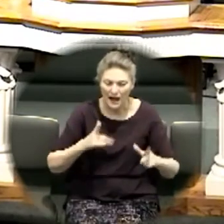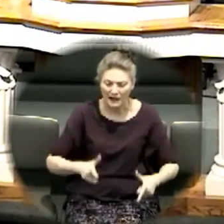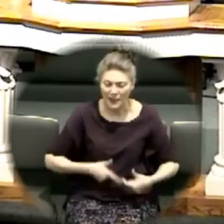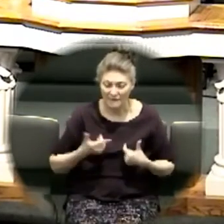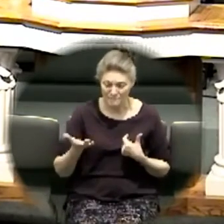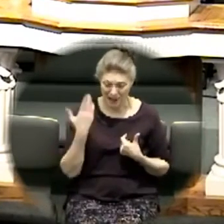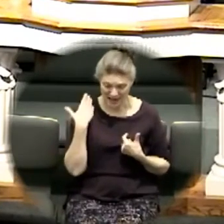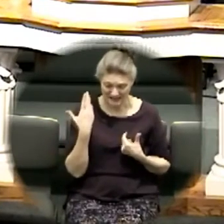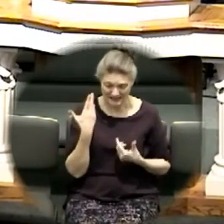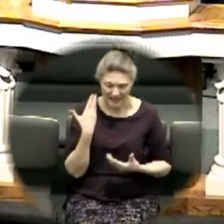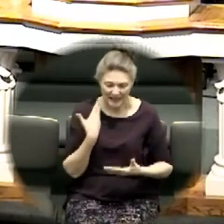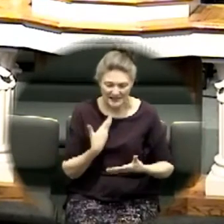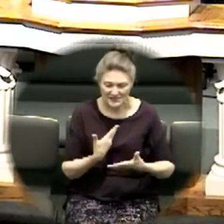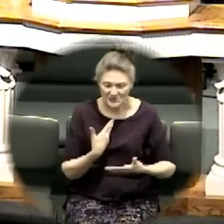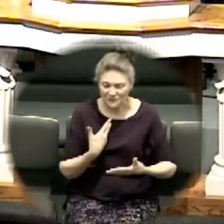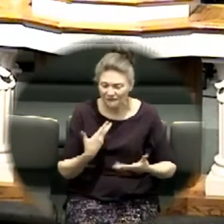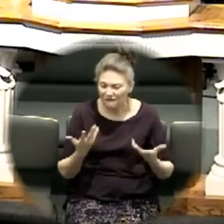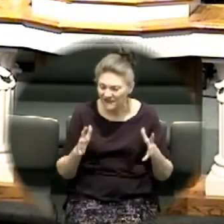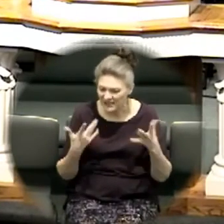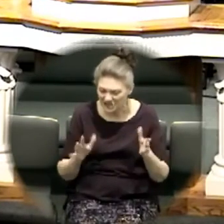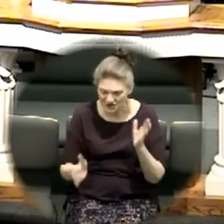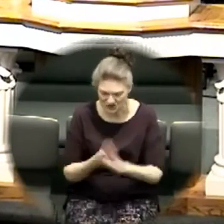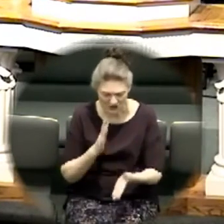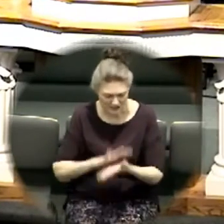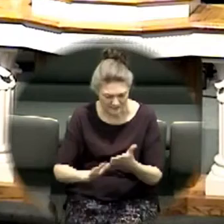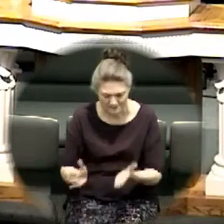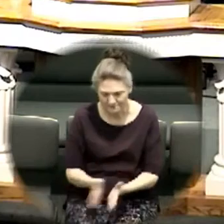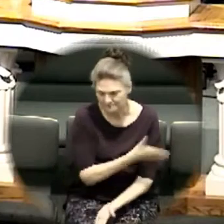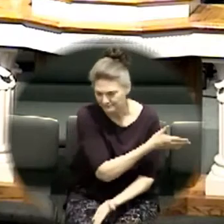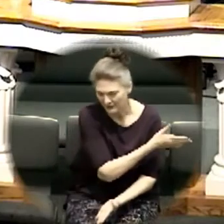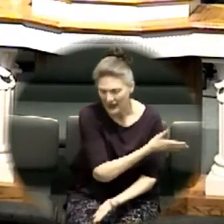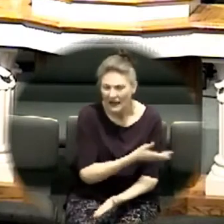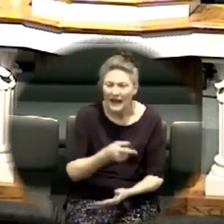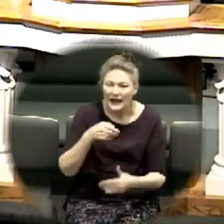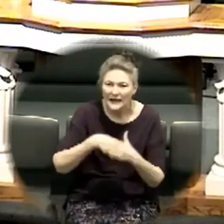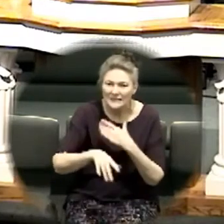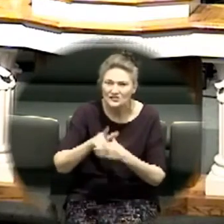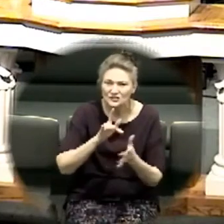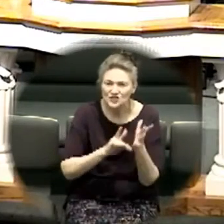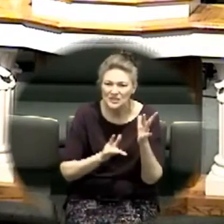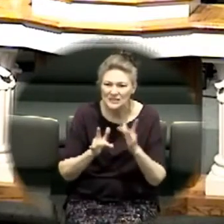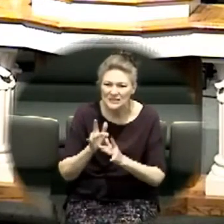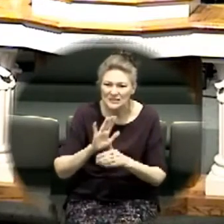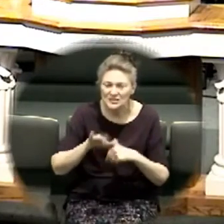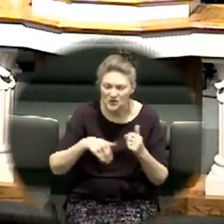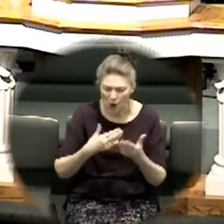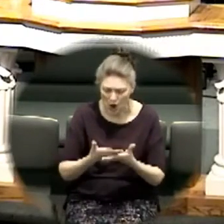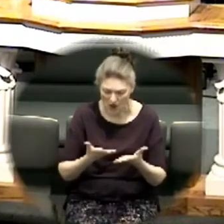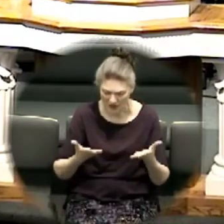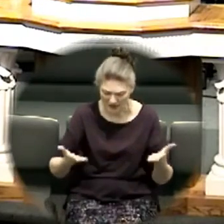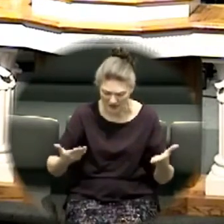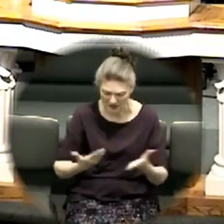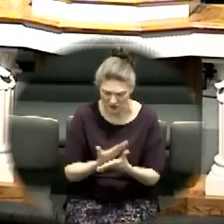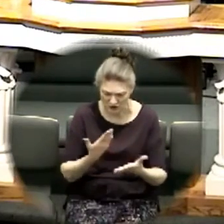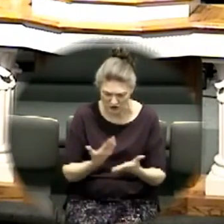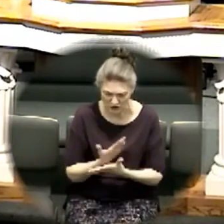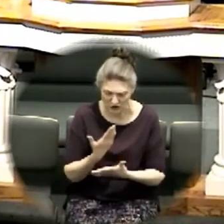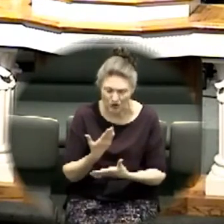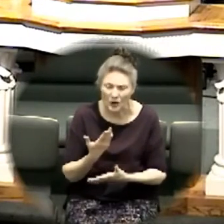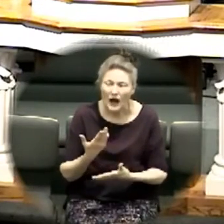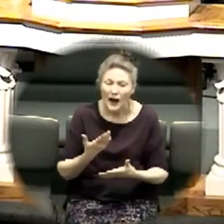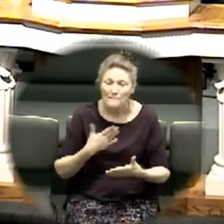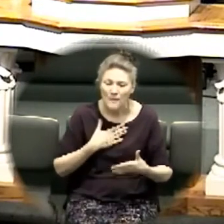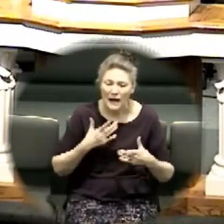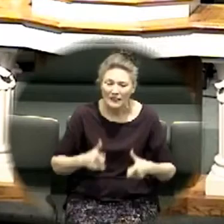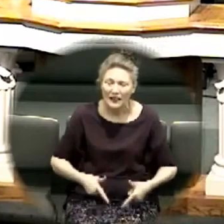you my past is over in you my things are made new surrender my